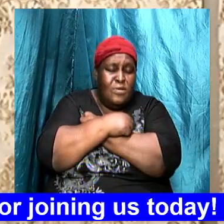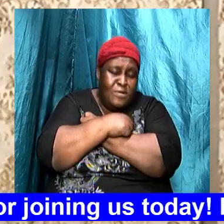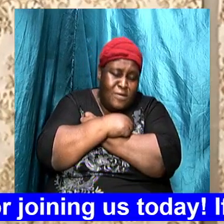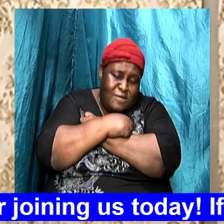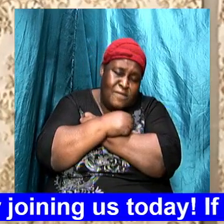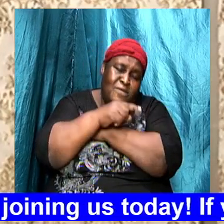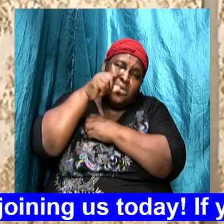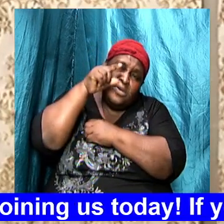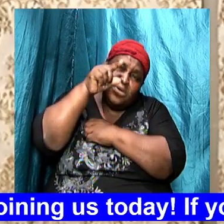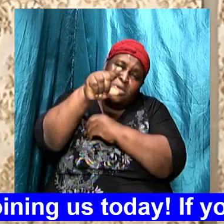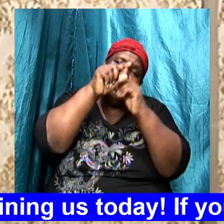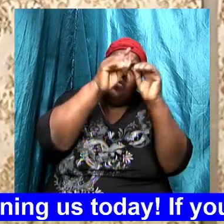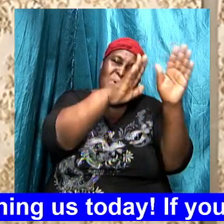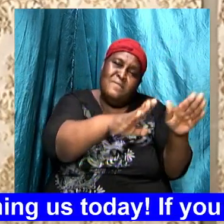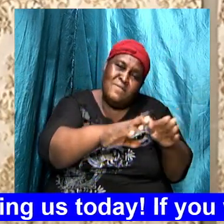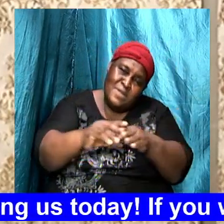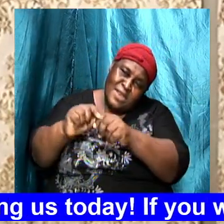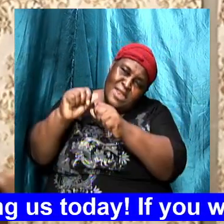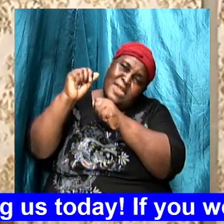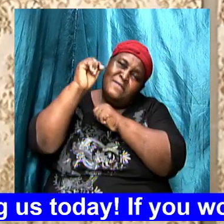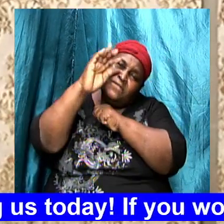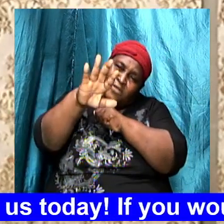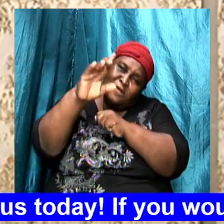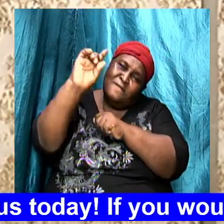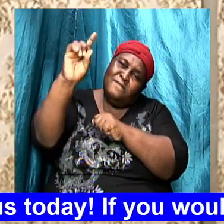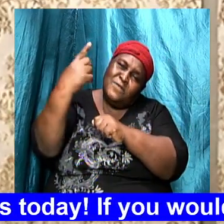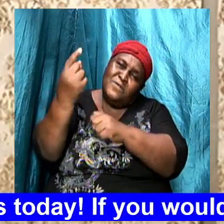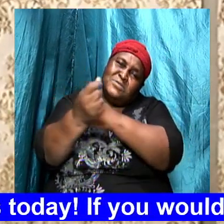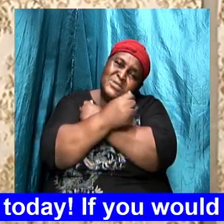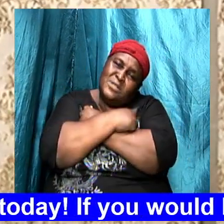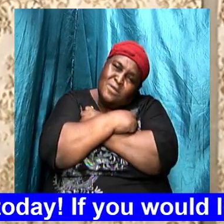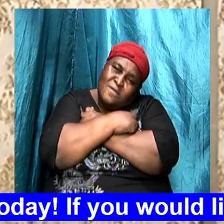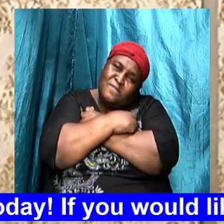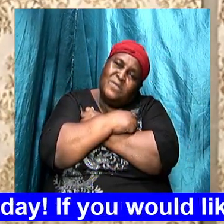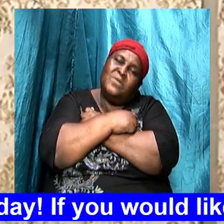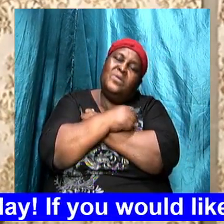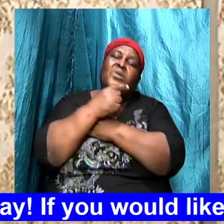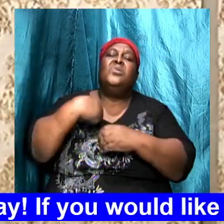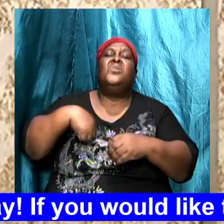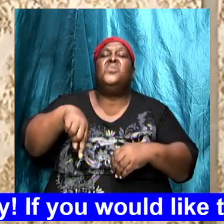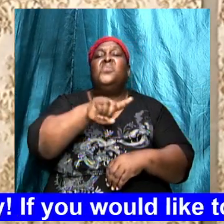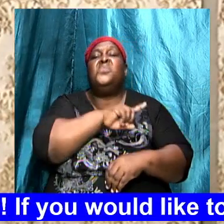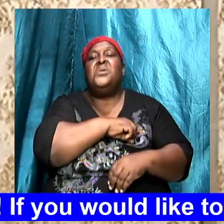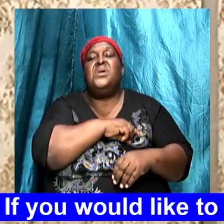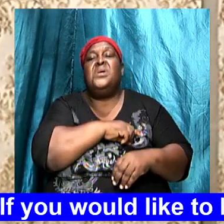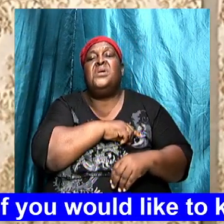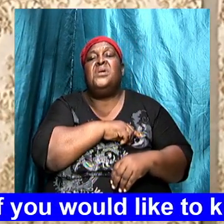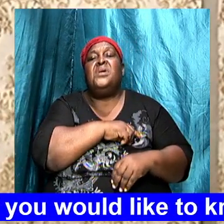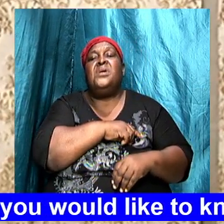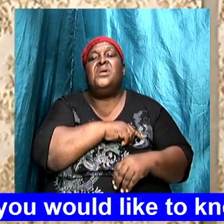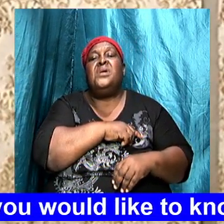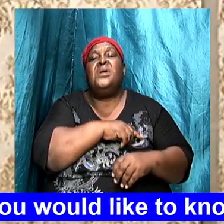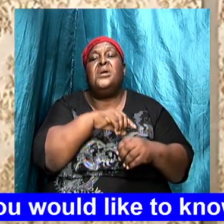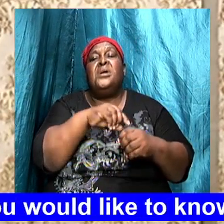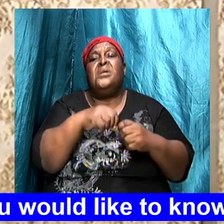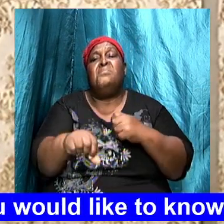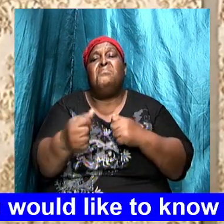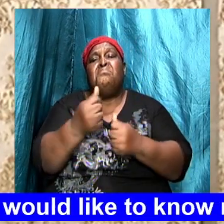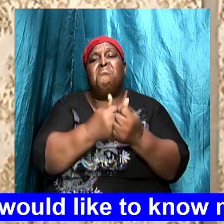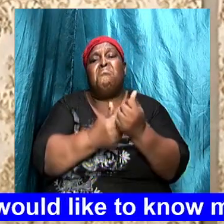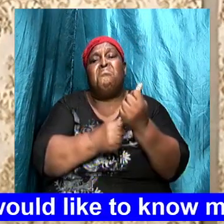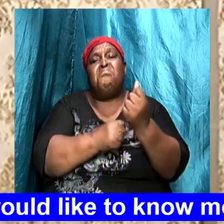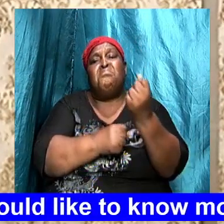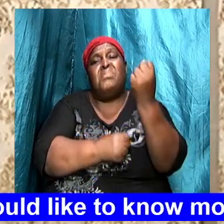so it's not like the love was lost and we don't know what happened to it you know we walk away we stop being